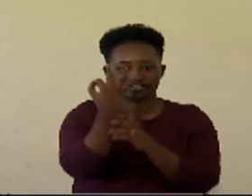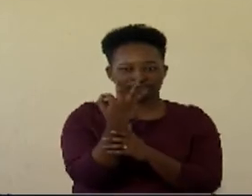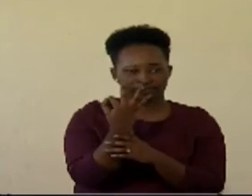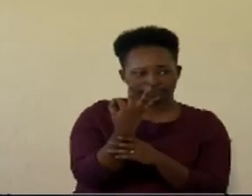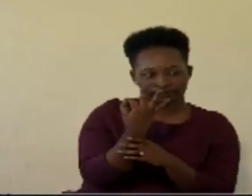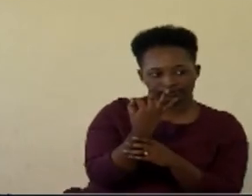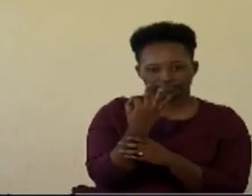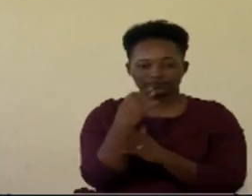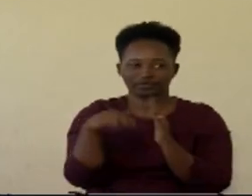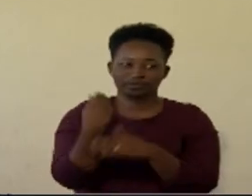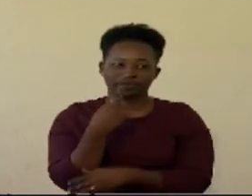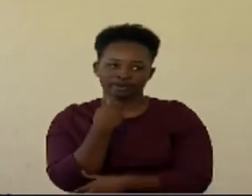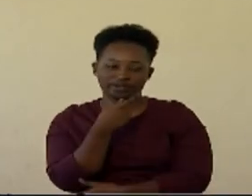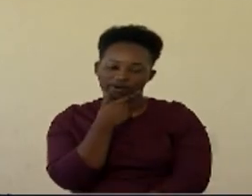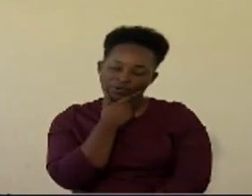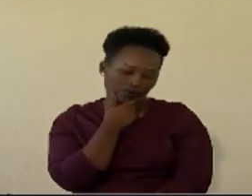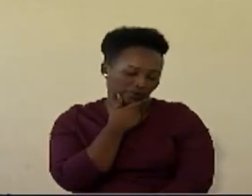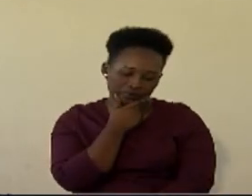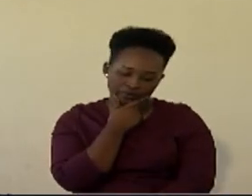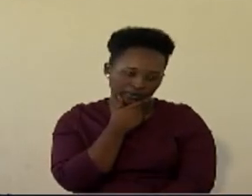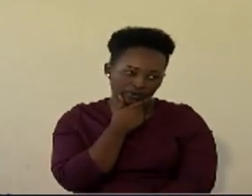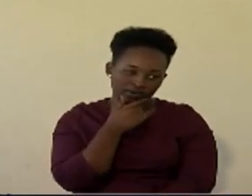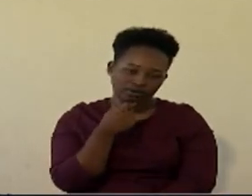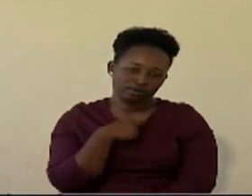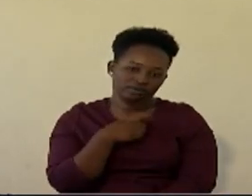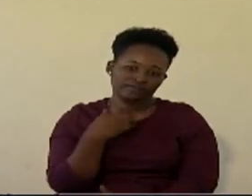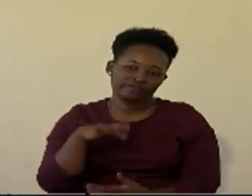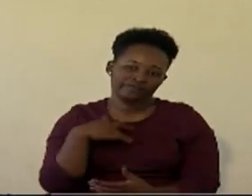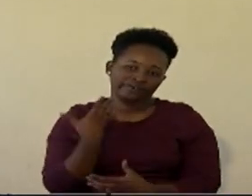And you say, okay, you're finished. You break down.